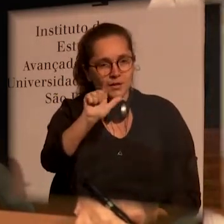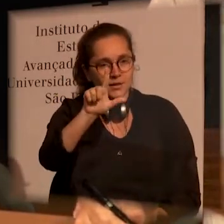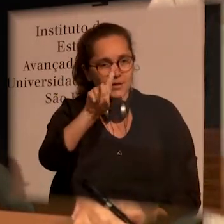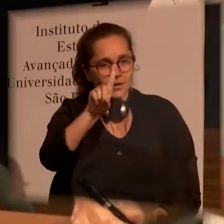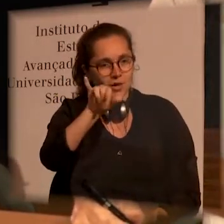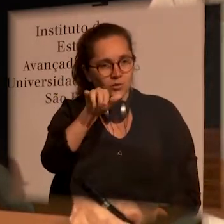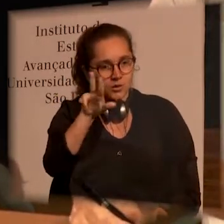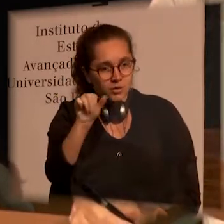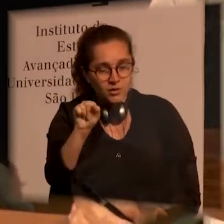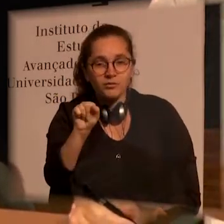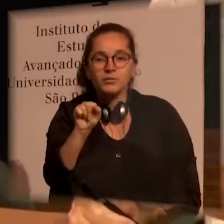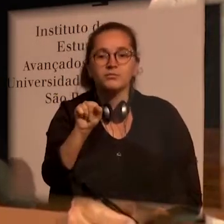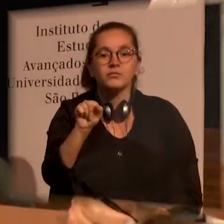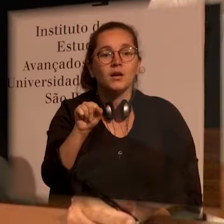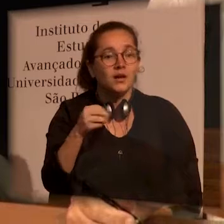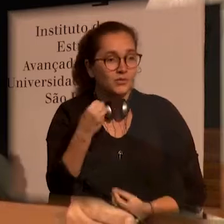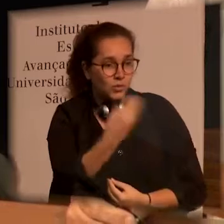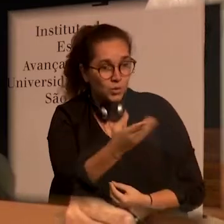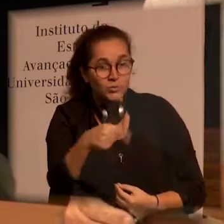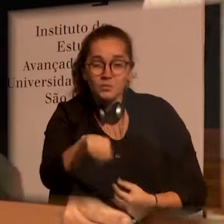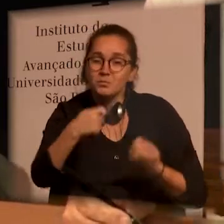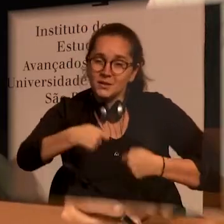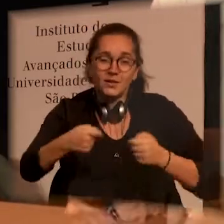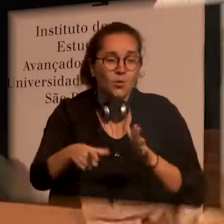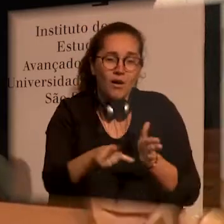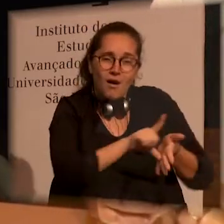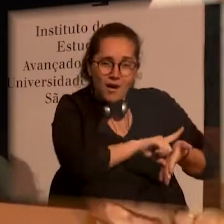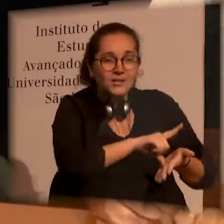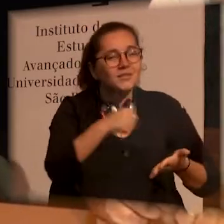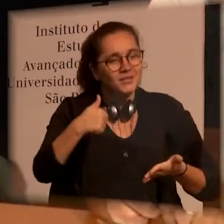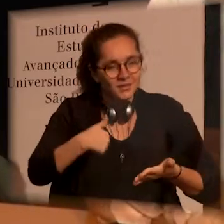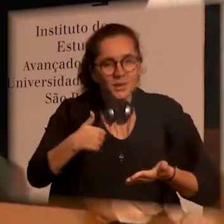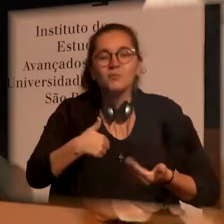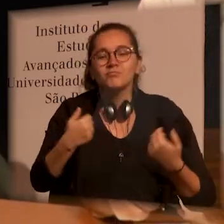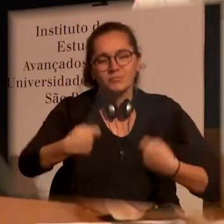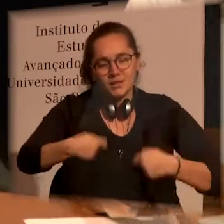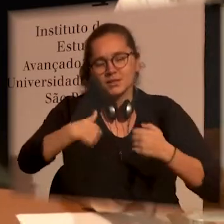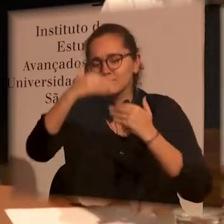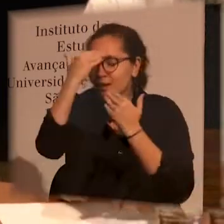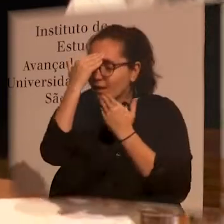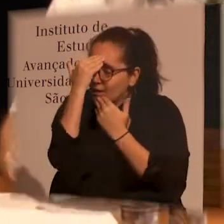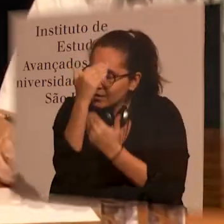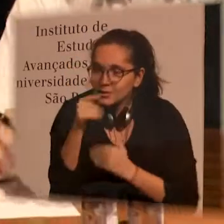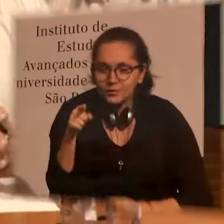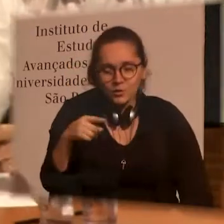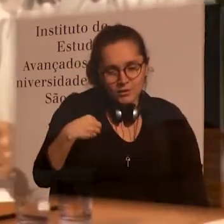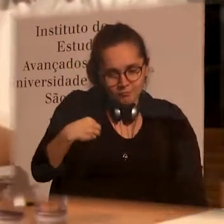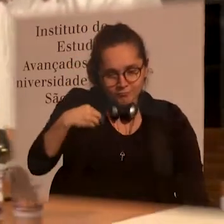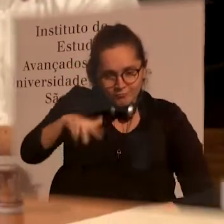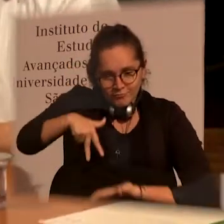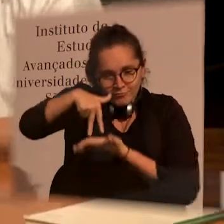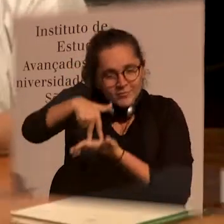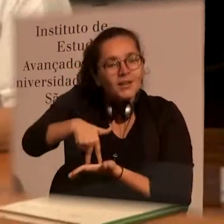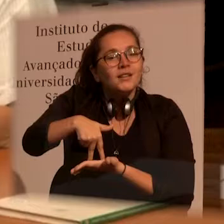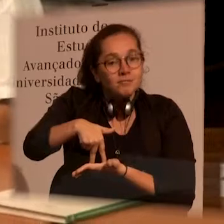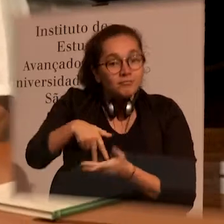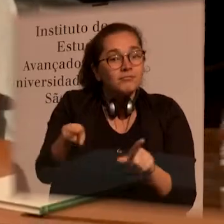I would also like to thank you for your stimulating